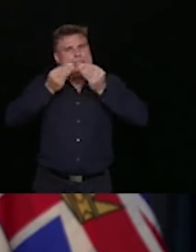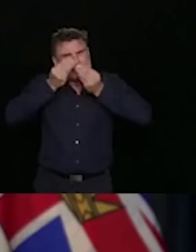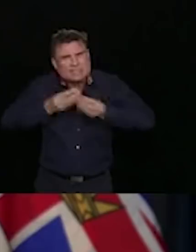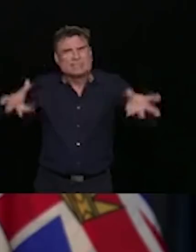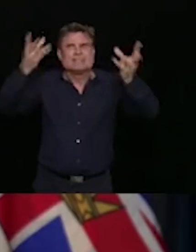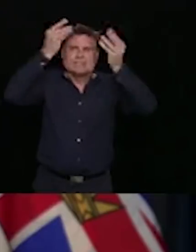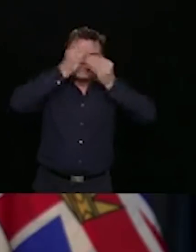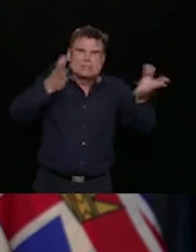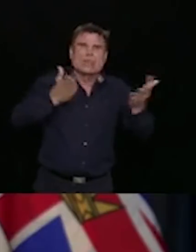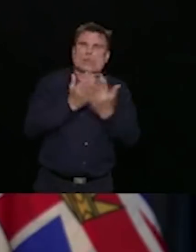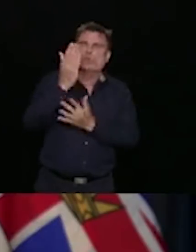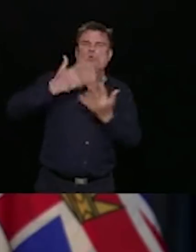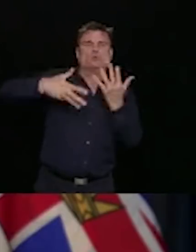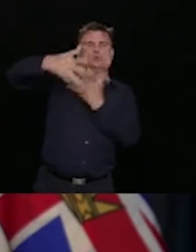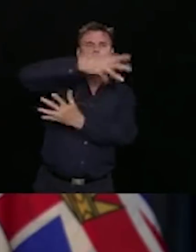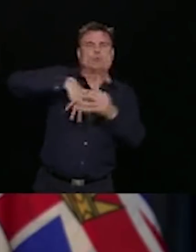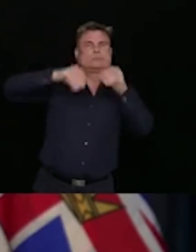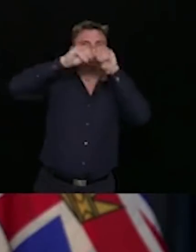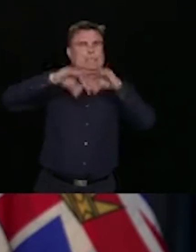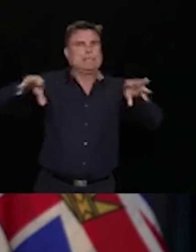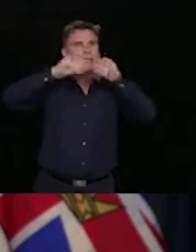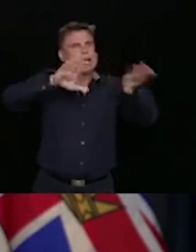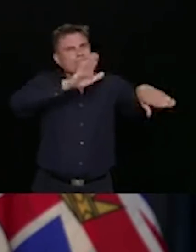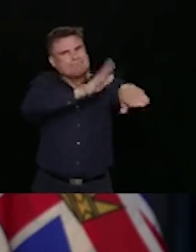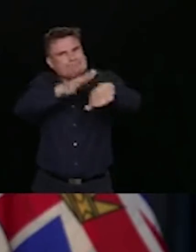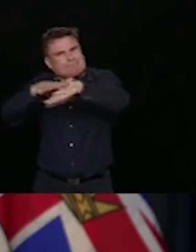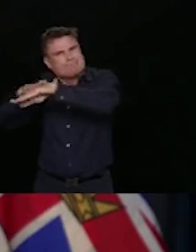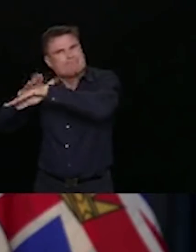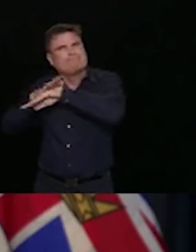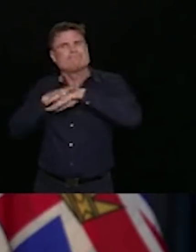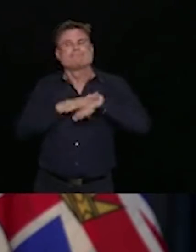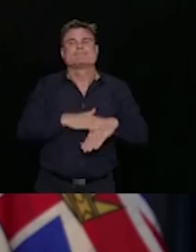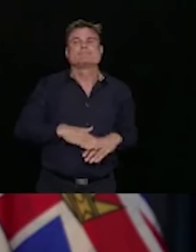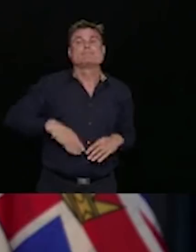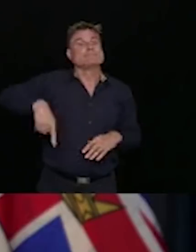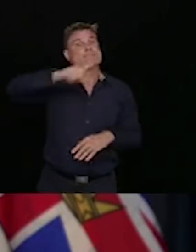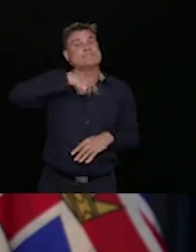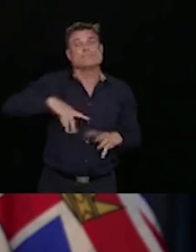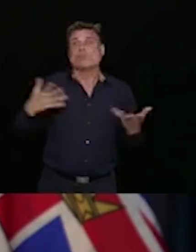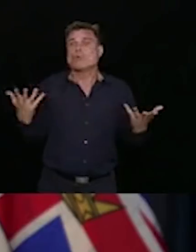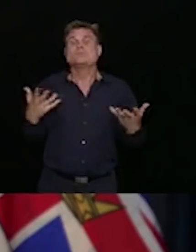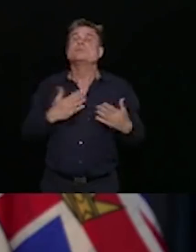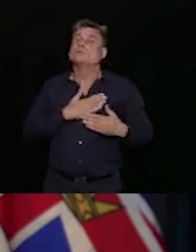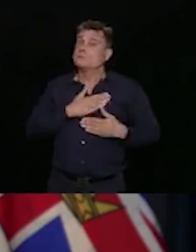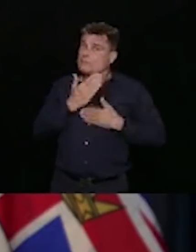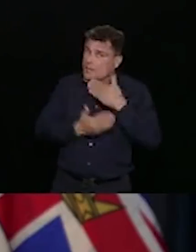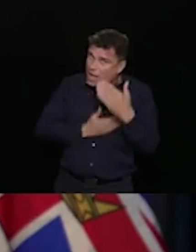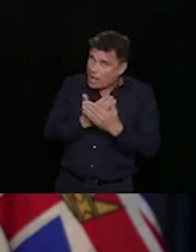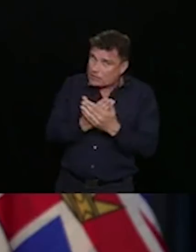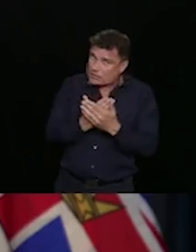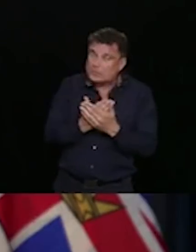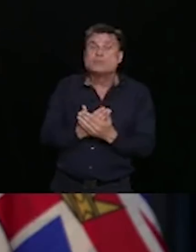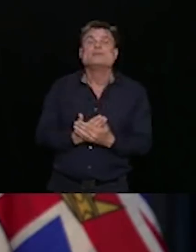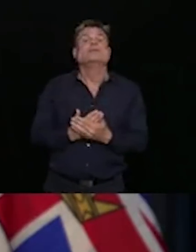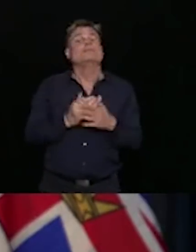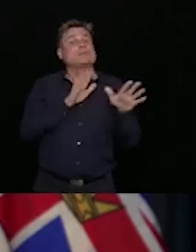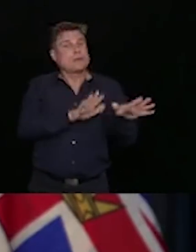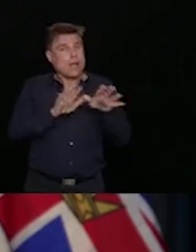and slow. And let's, of course, continue to be kind, to be calm, and to be safe.